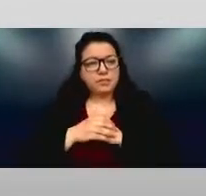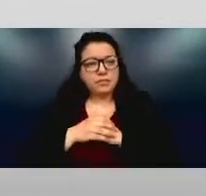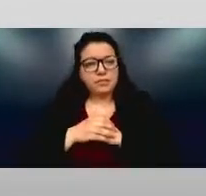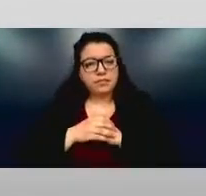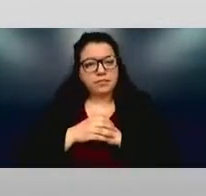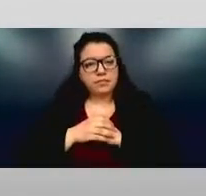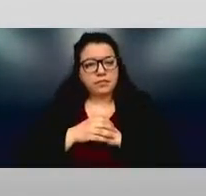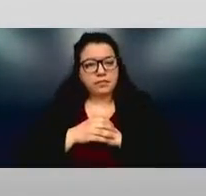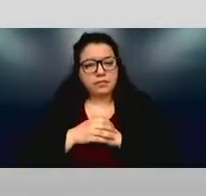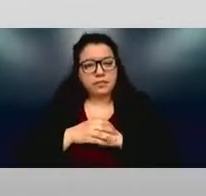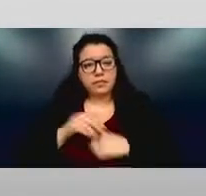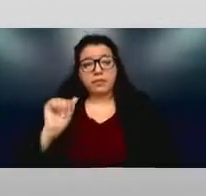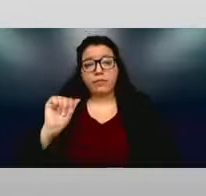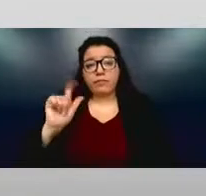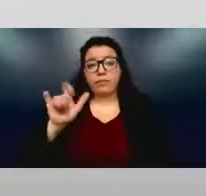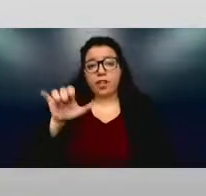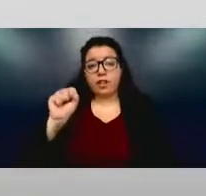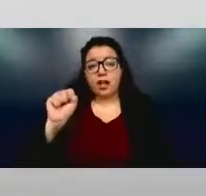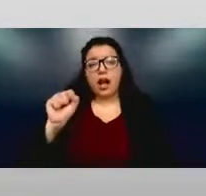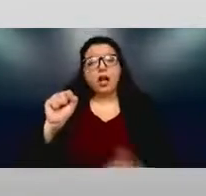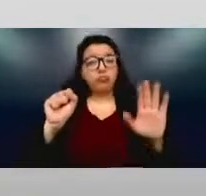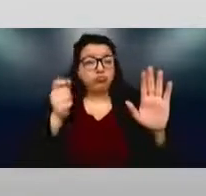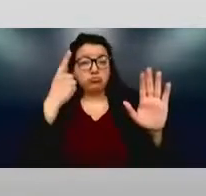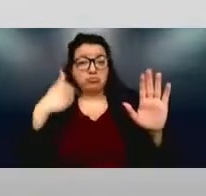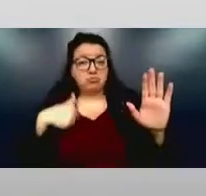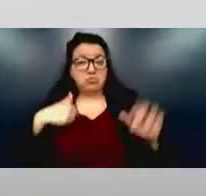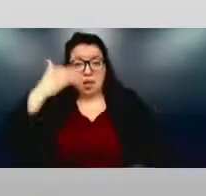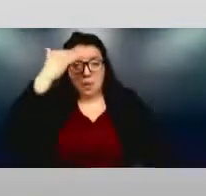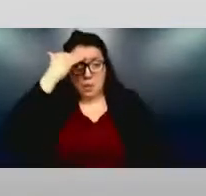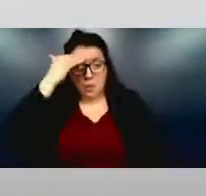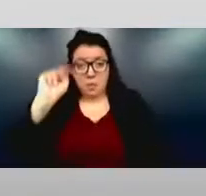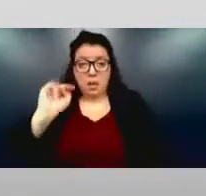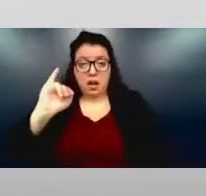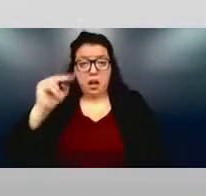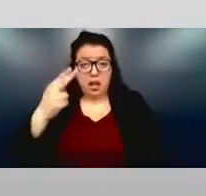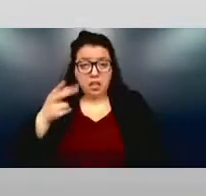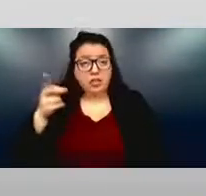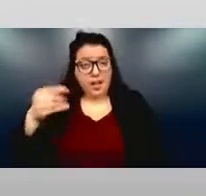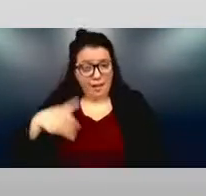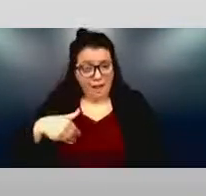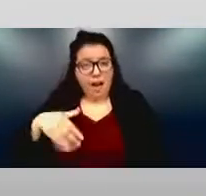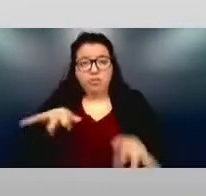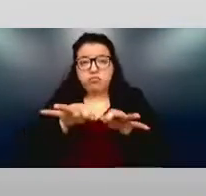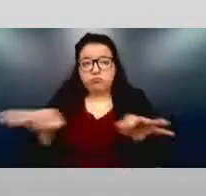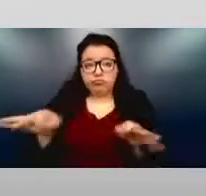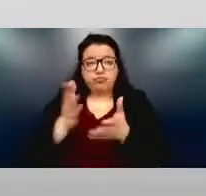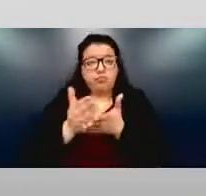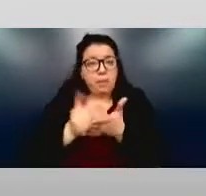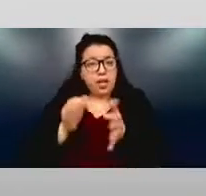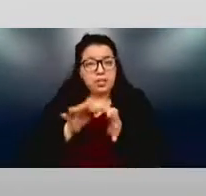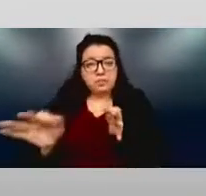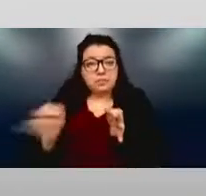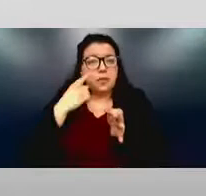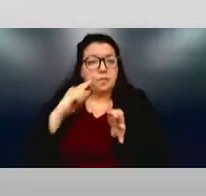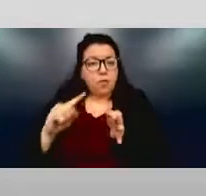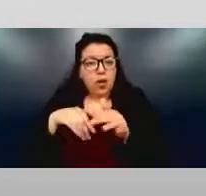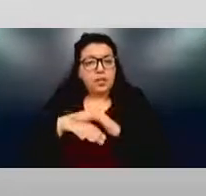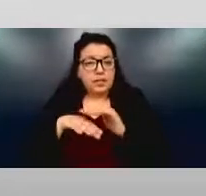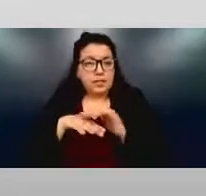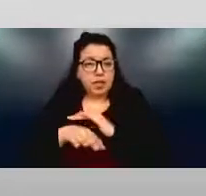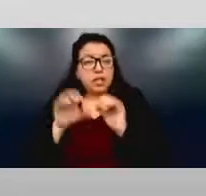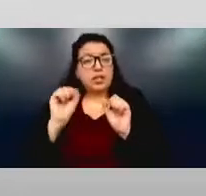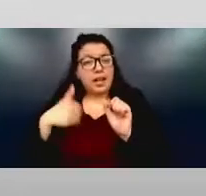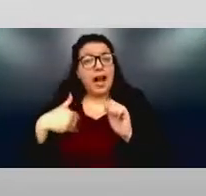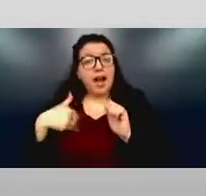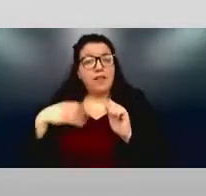To briefly answer that, know the NIH does. If you end up having, I know for sure an F grant, you can get a disability supplement.